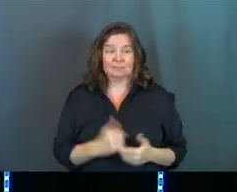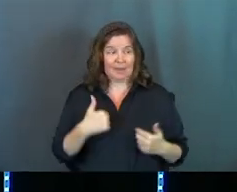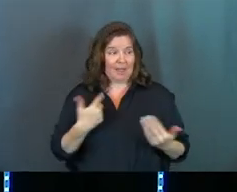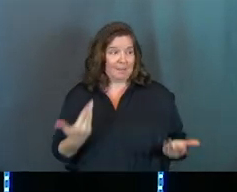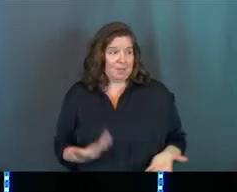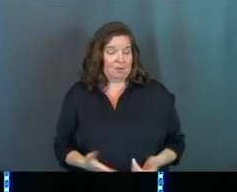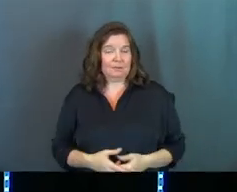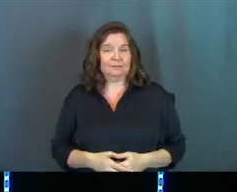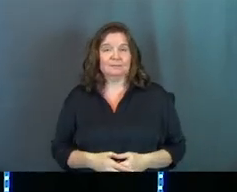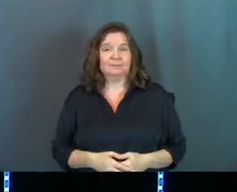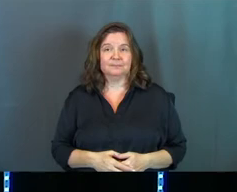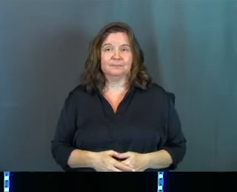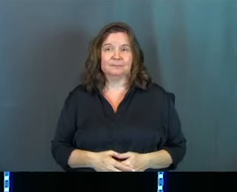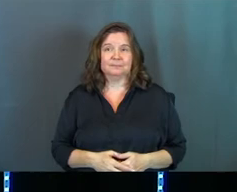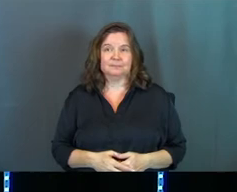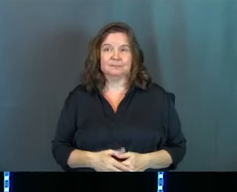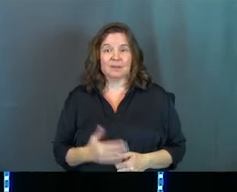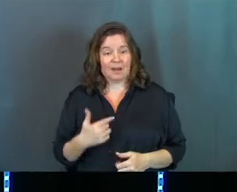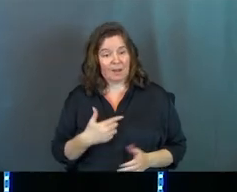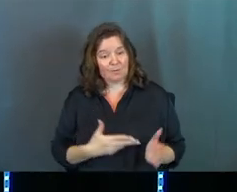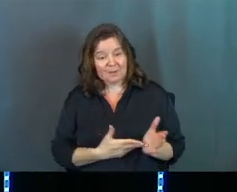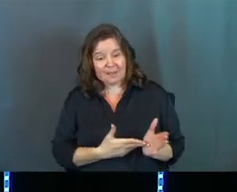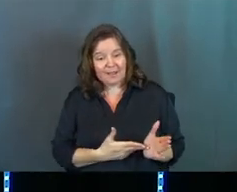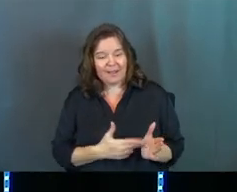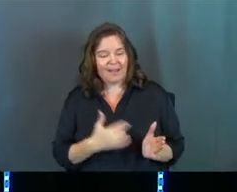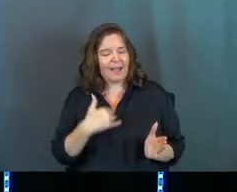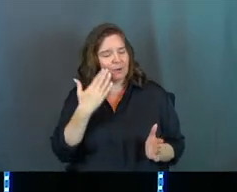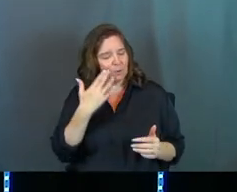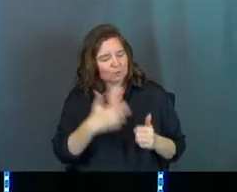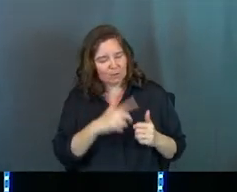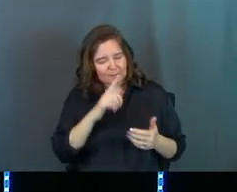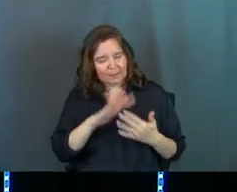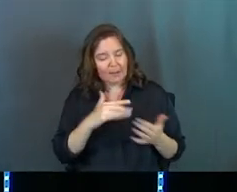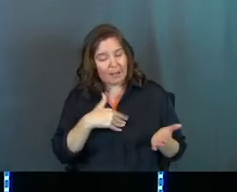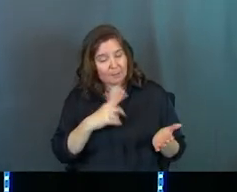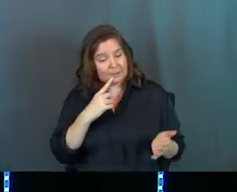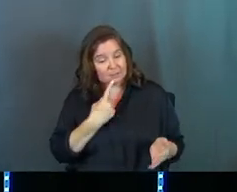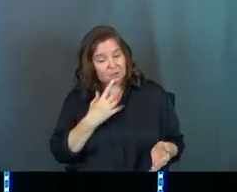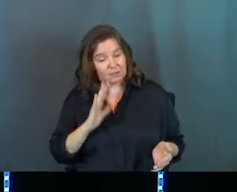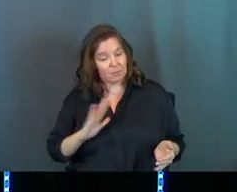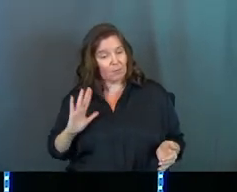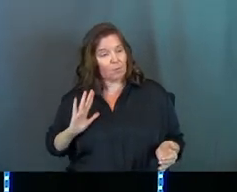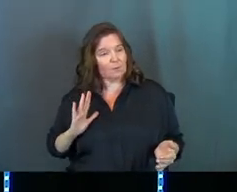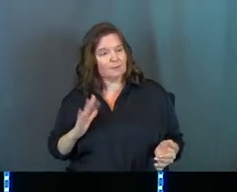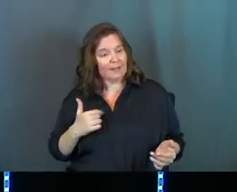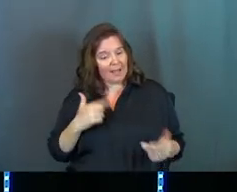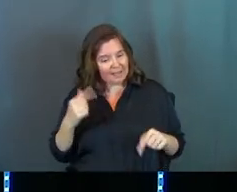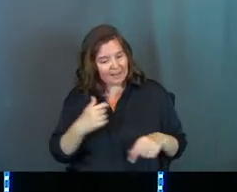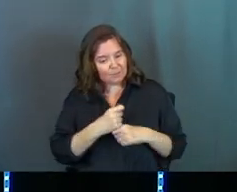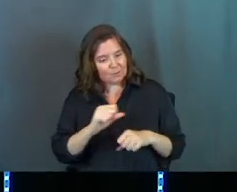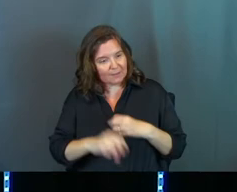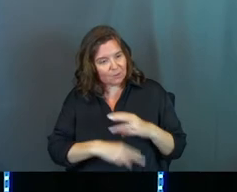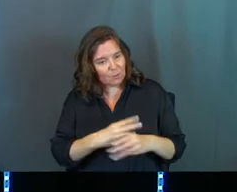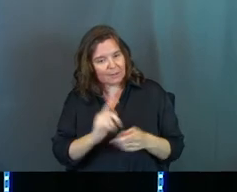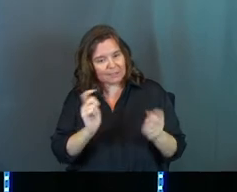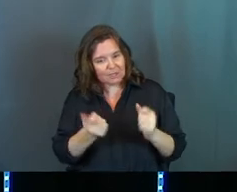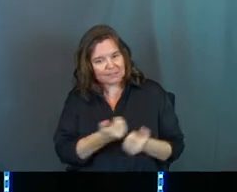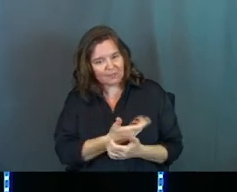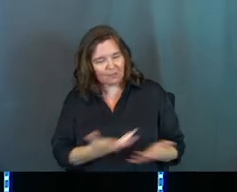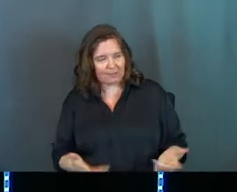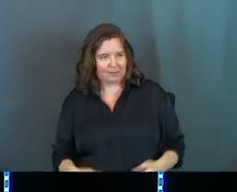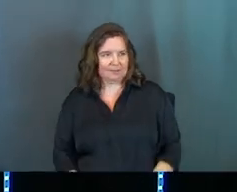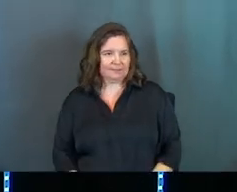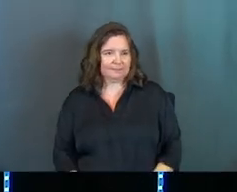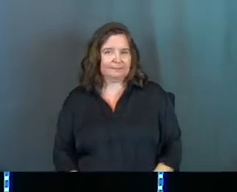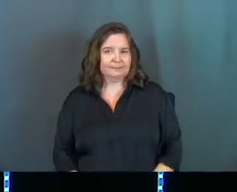I'm here. I was being honest. I know it's hard to believe, but I was being serious. I came to save the world. came to change everything.